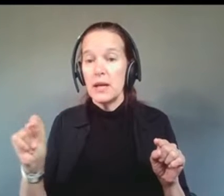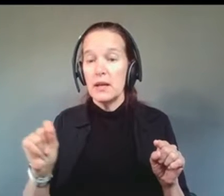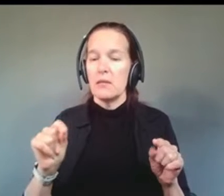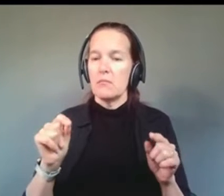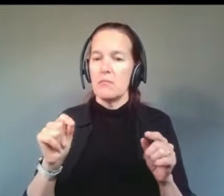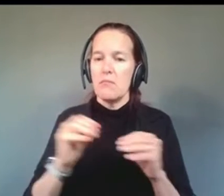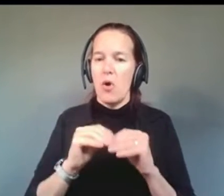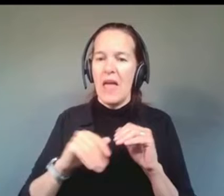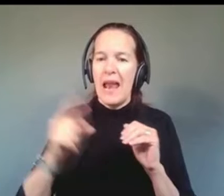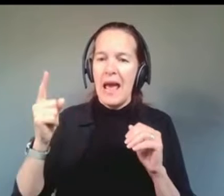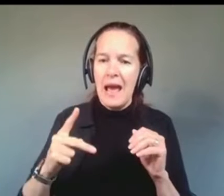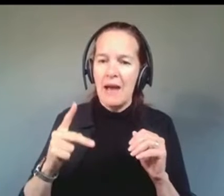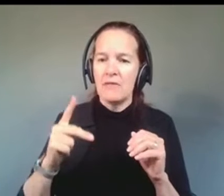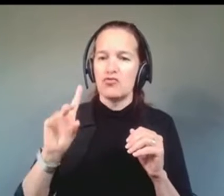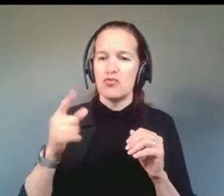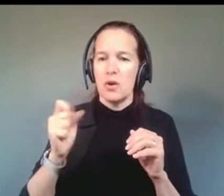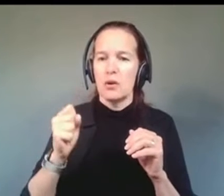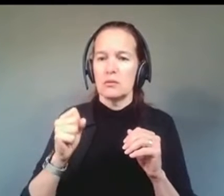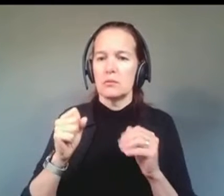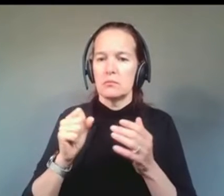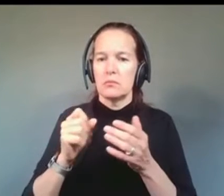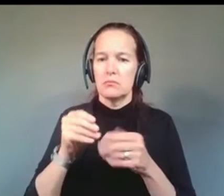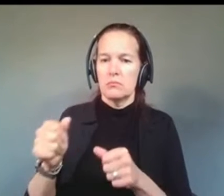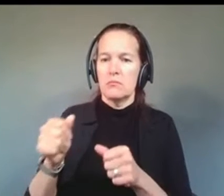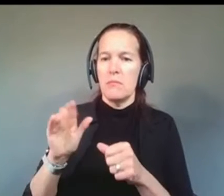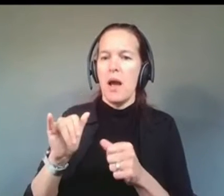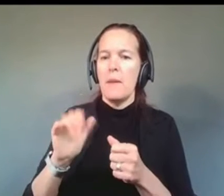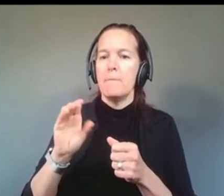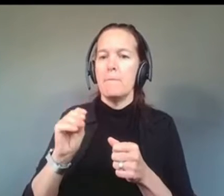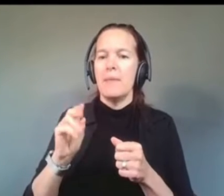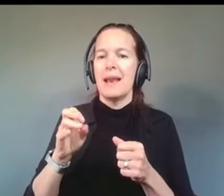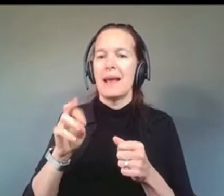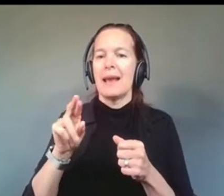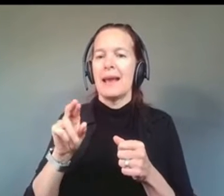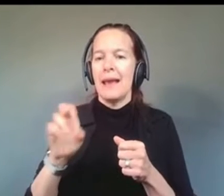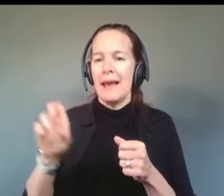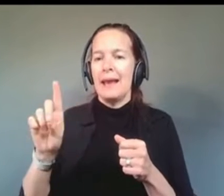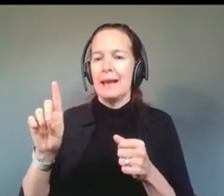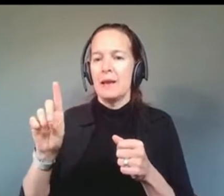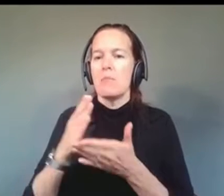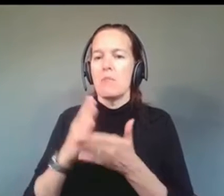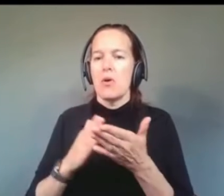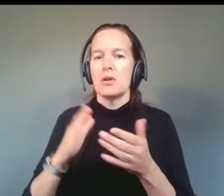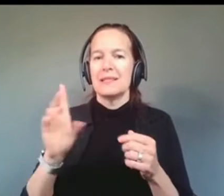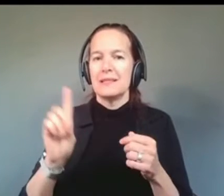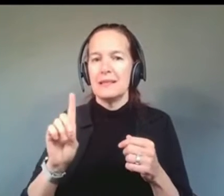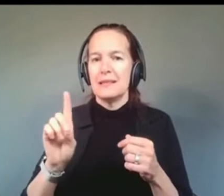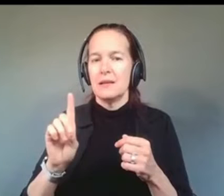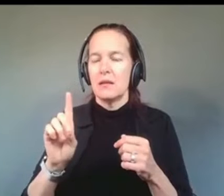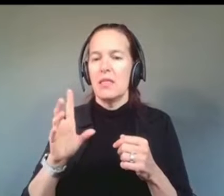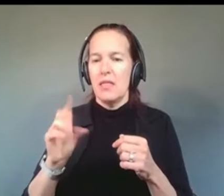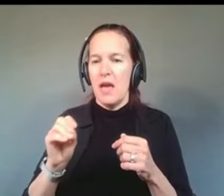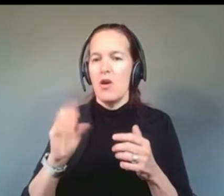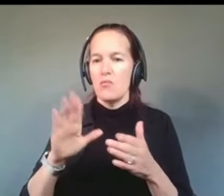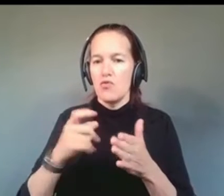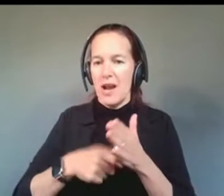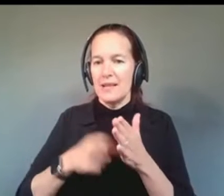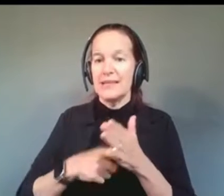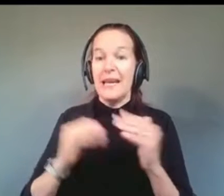drugs covered by Medicaid Part D had price increases equal to or greater than the rate of inflation.